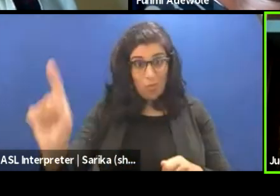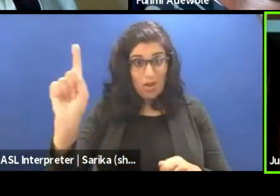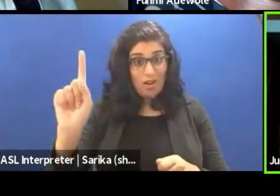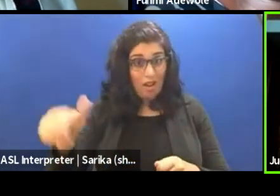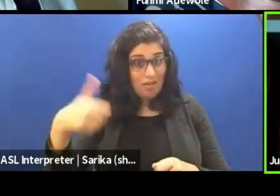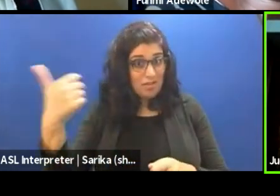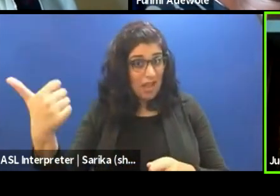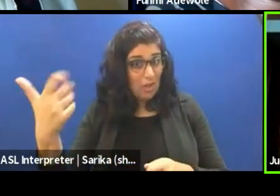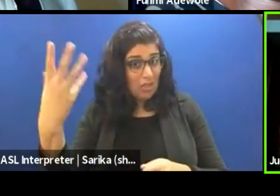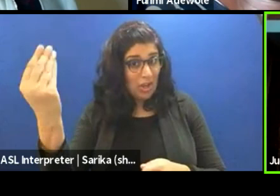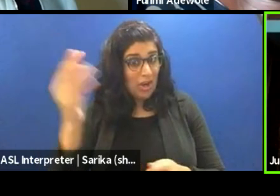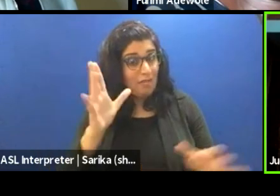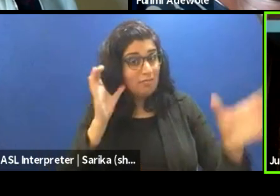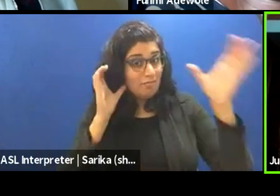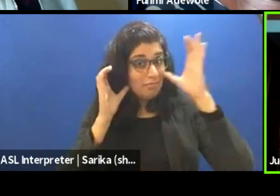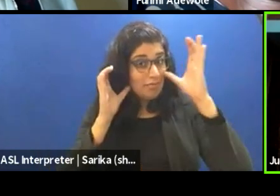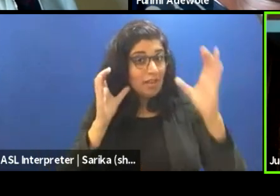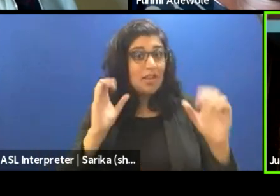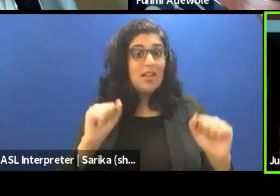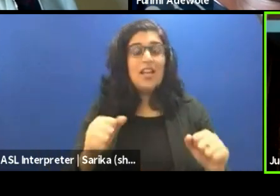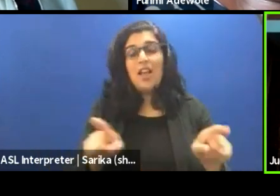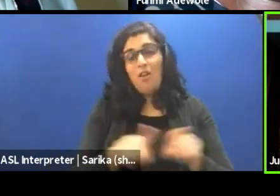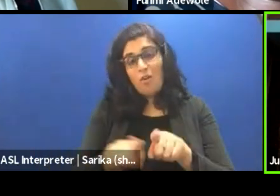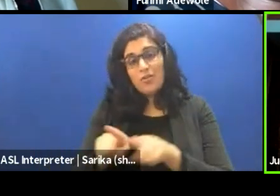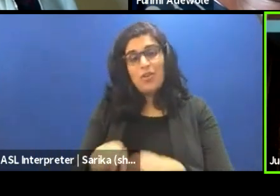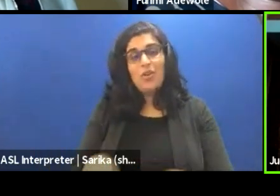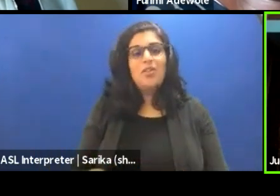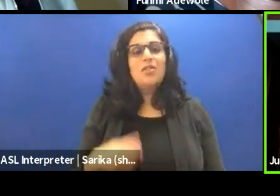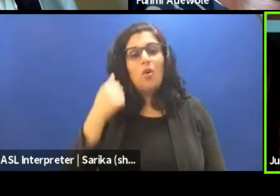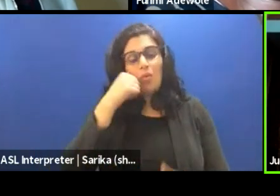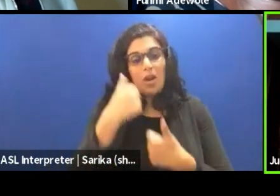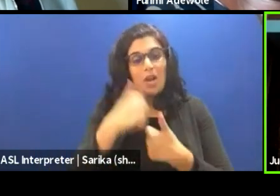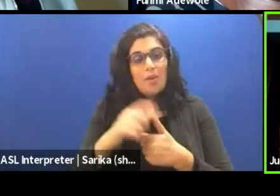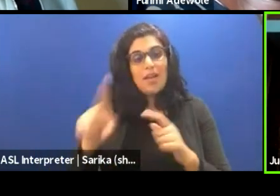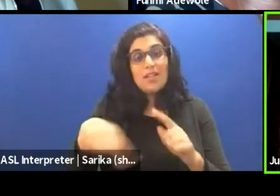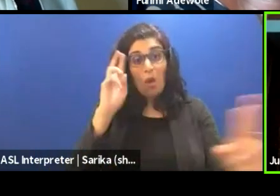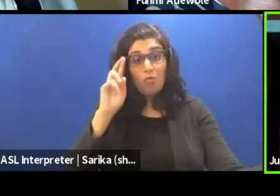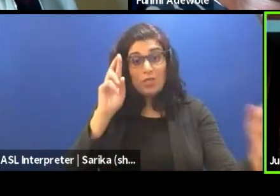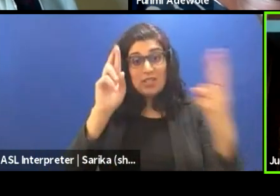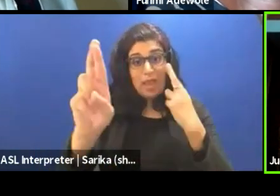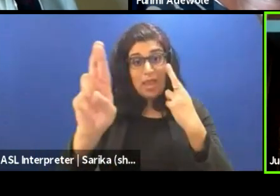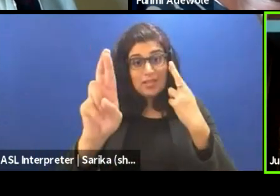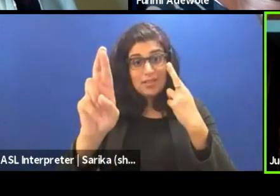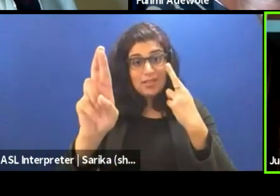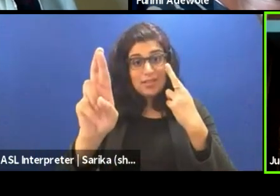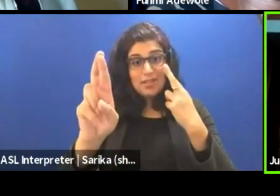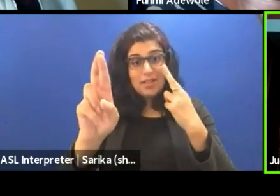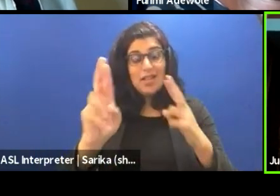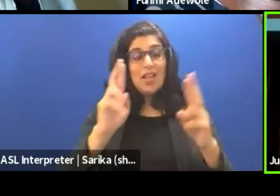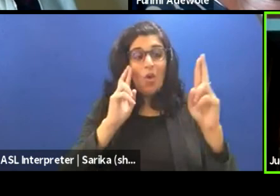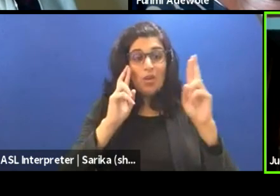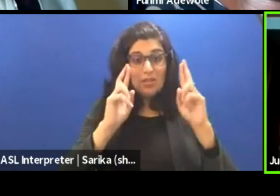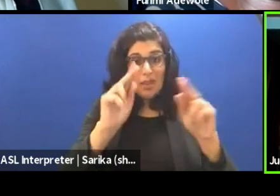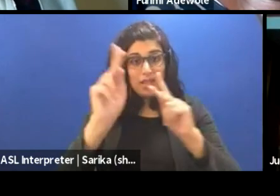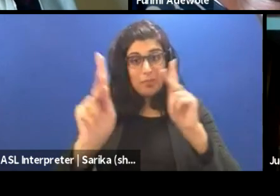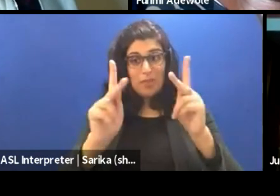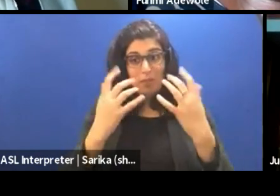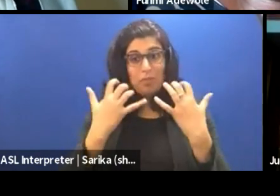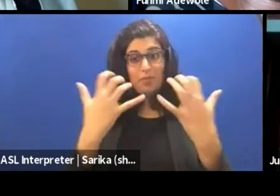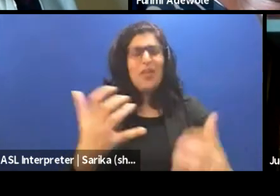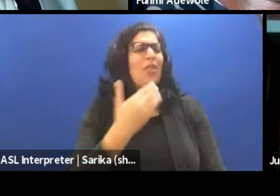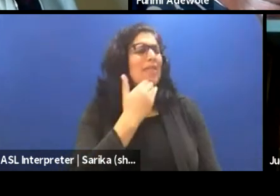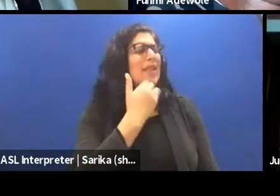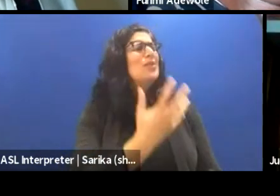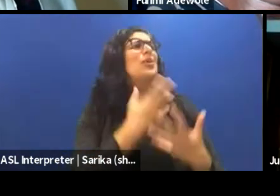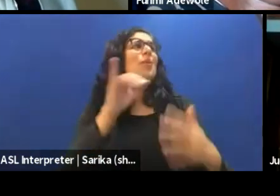can also replicate it. So always remember, it's all about respect. Respect the people and they were embracing. No, you